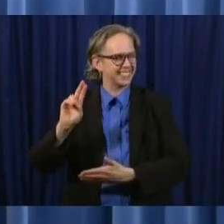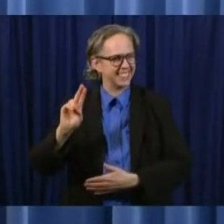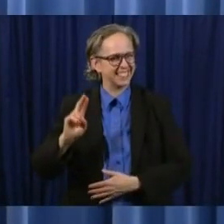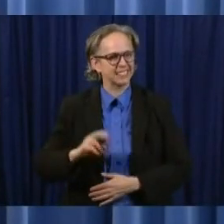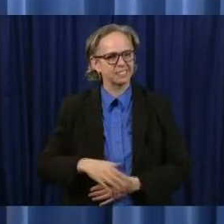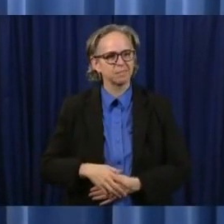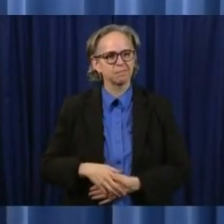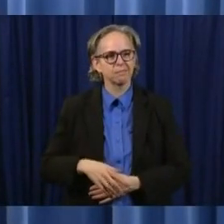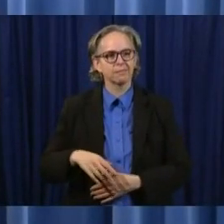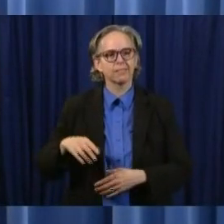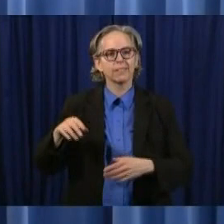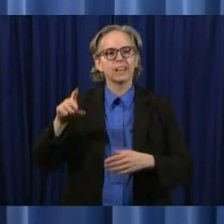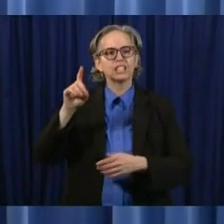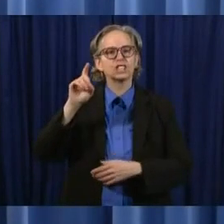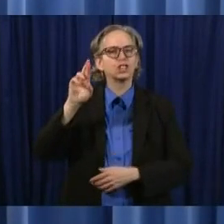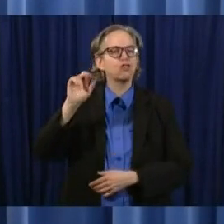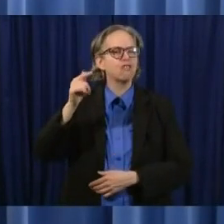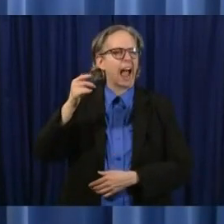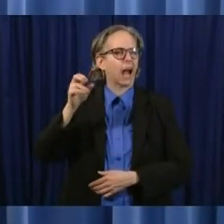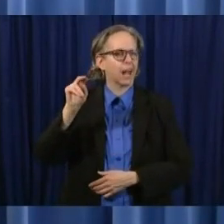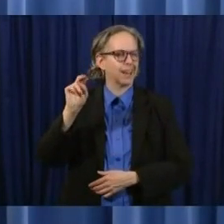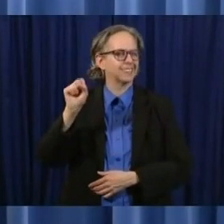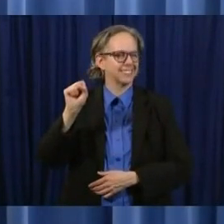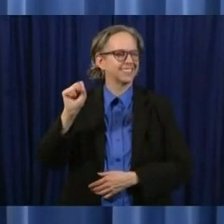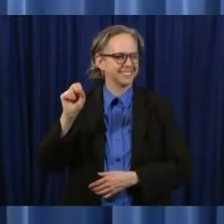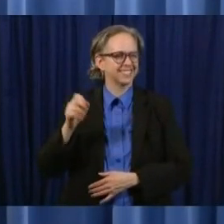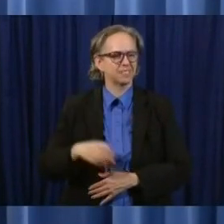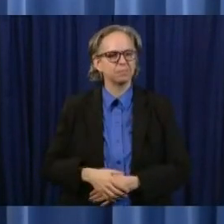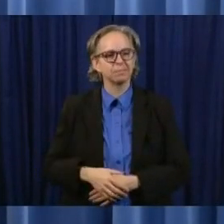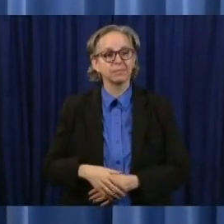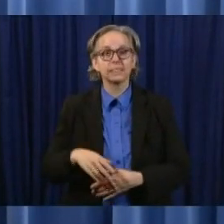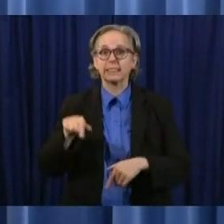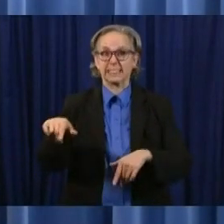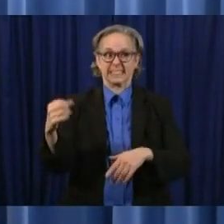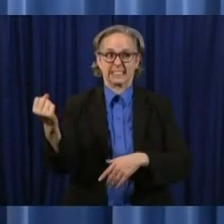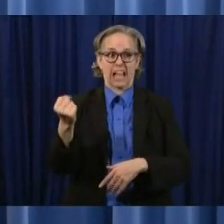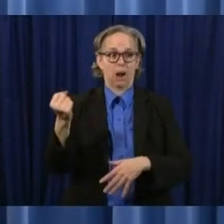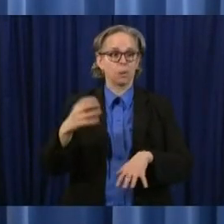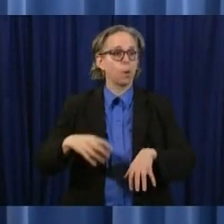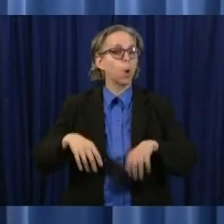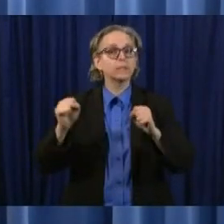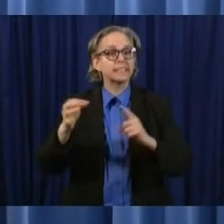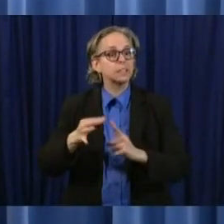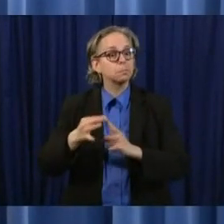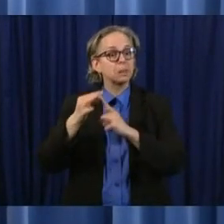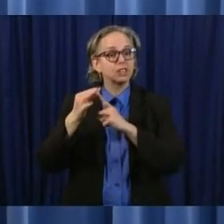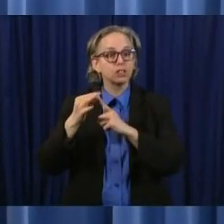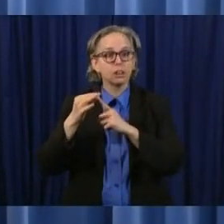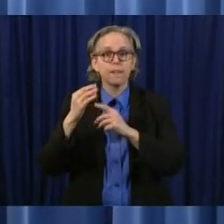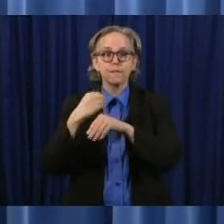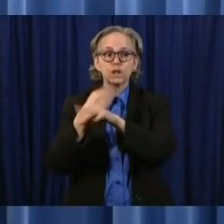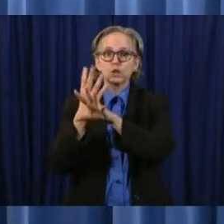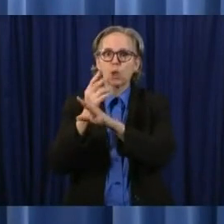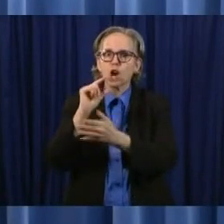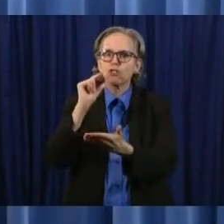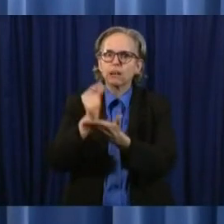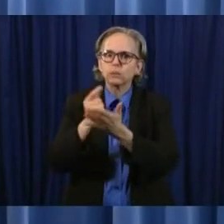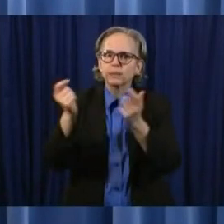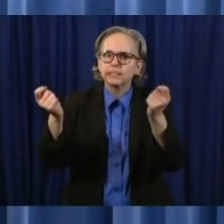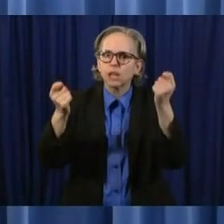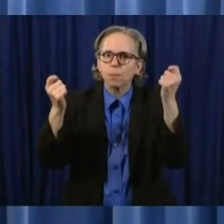and this Saturday they will be holding a special virtual graduation ceremony which is creative innovative